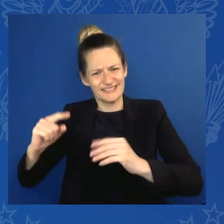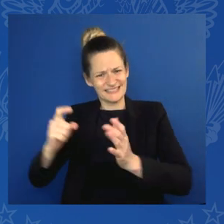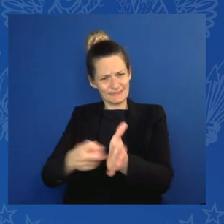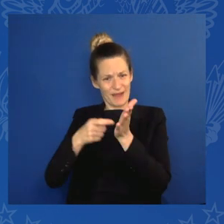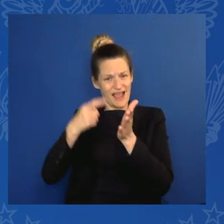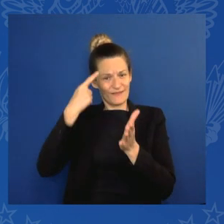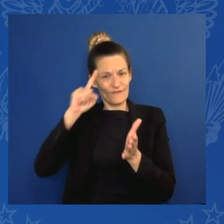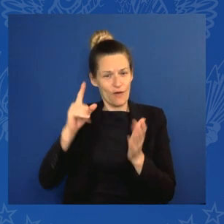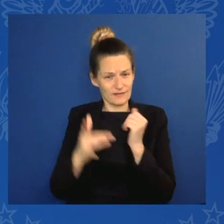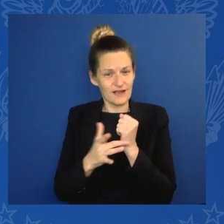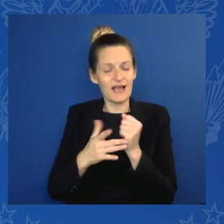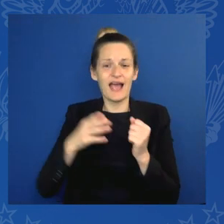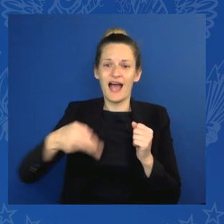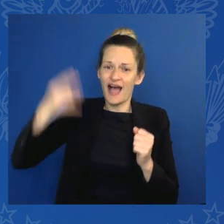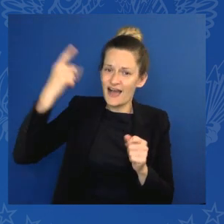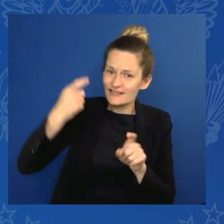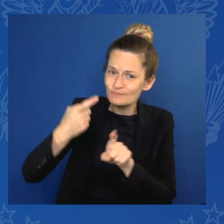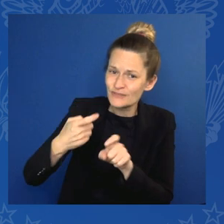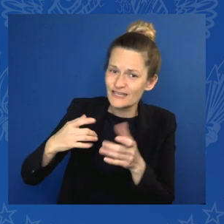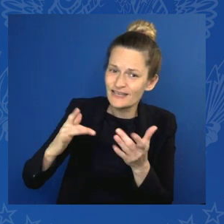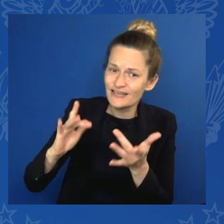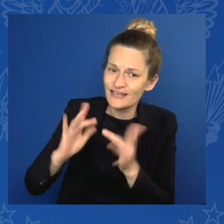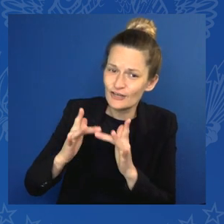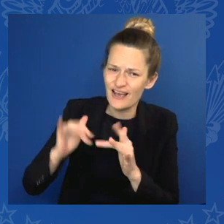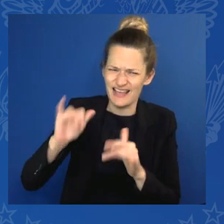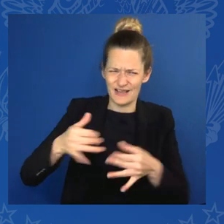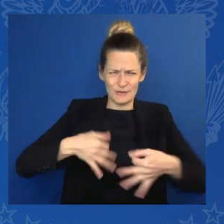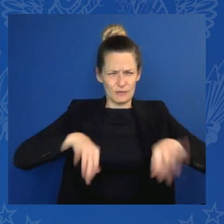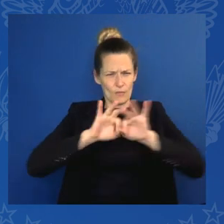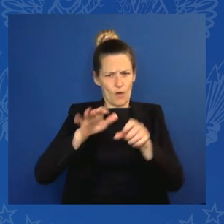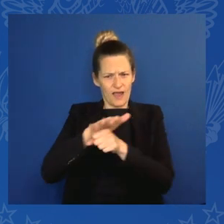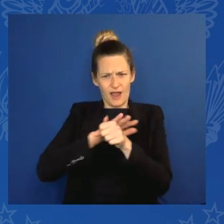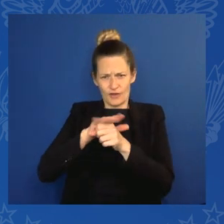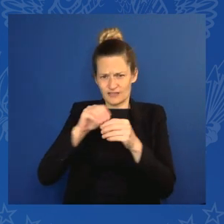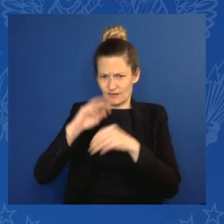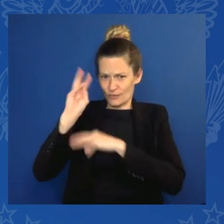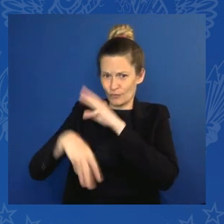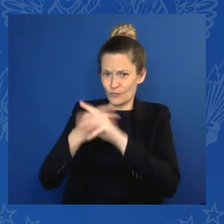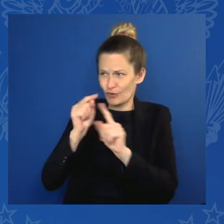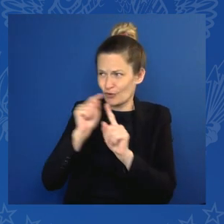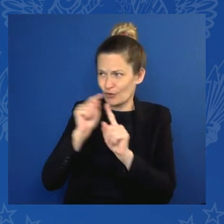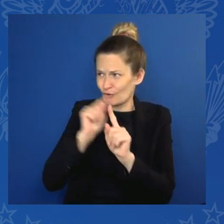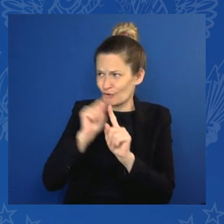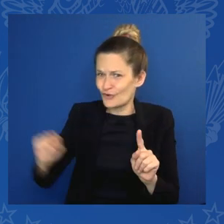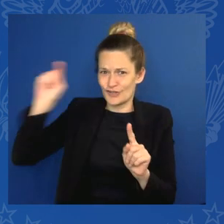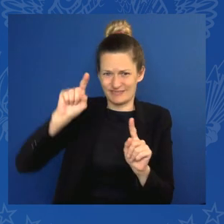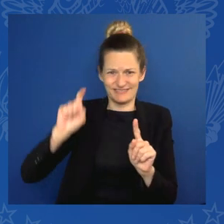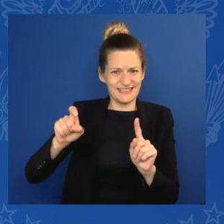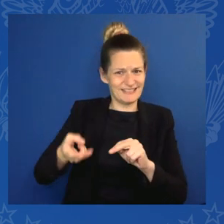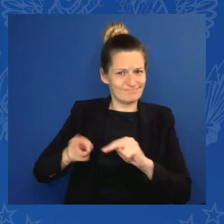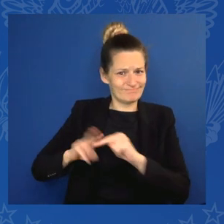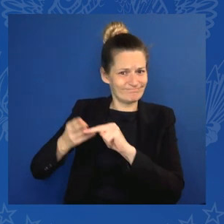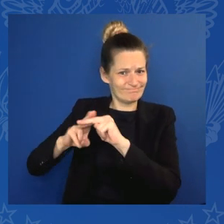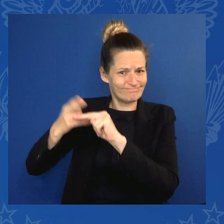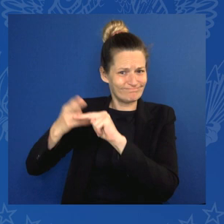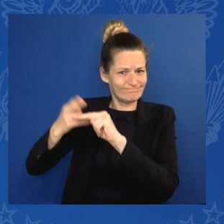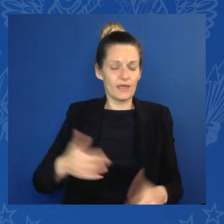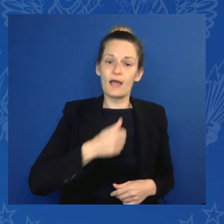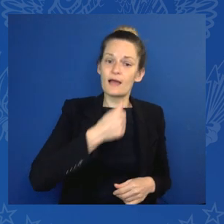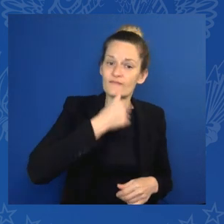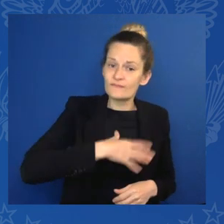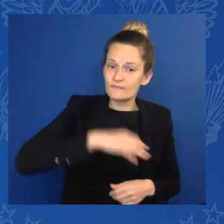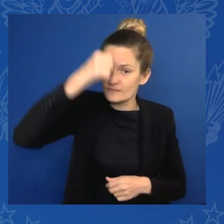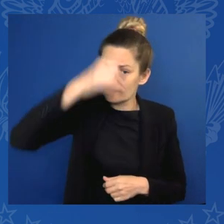world. Third, gender. When women and girls have the ability and the opportunity to participate